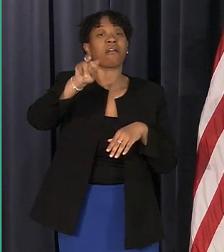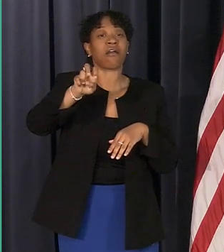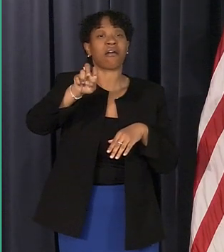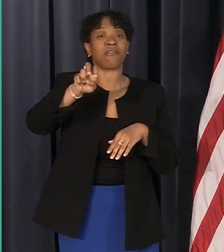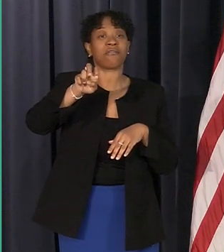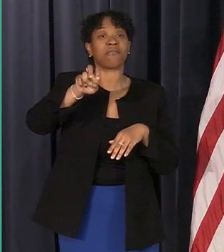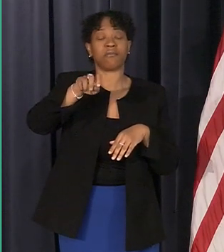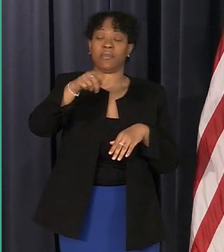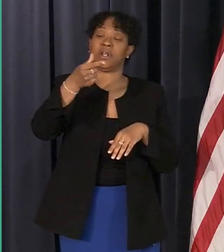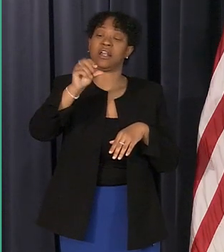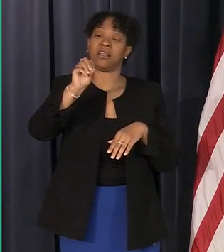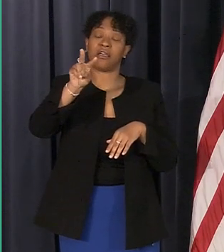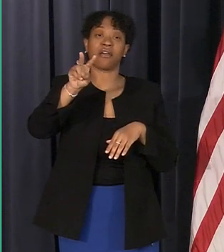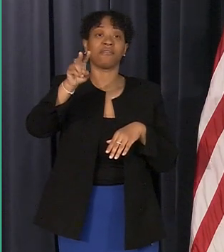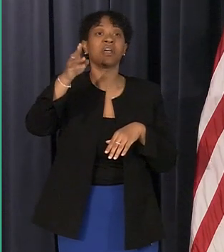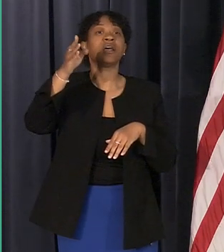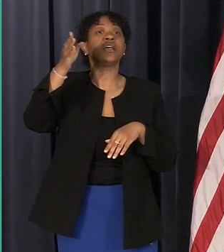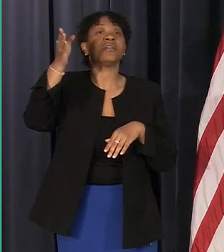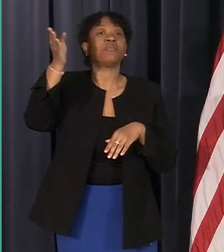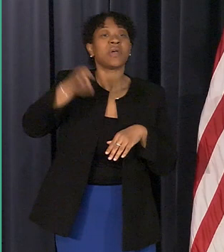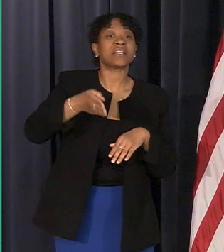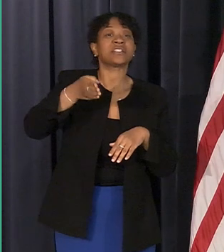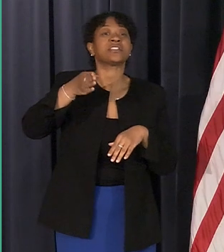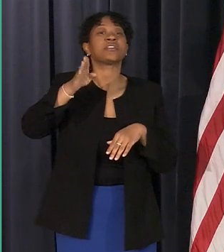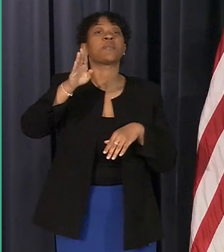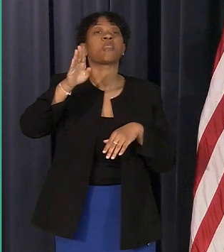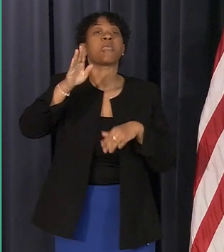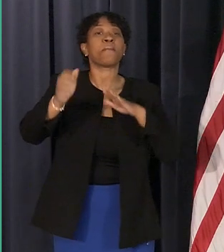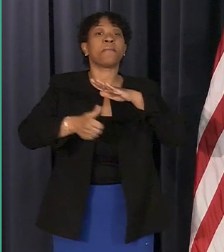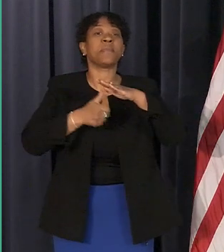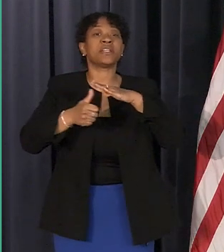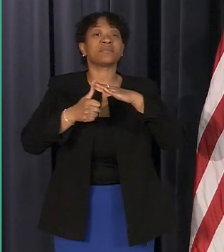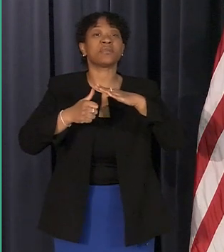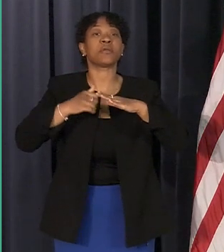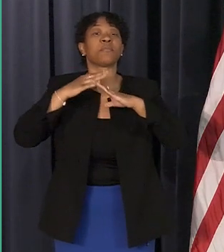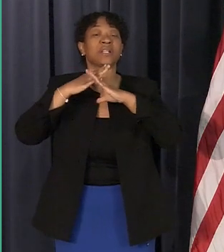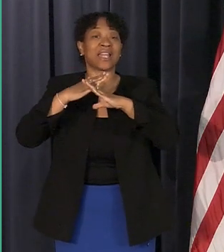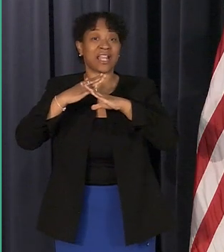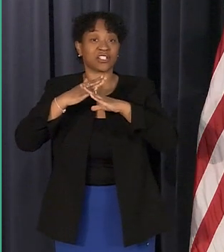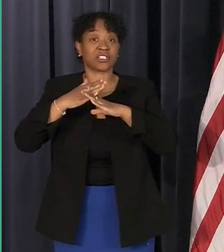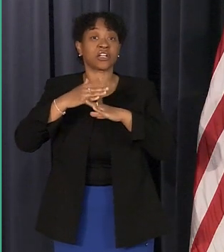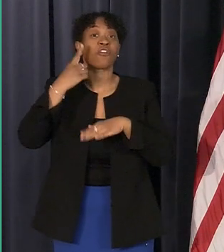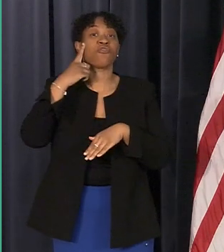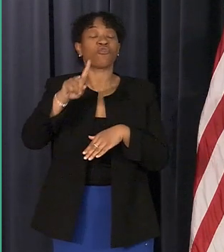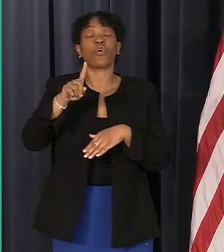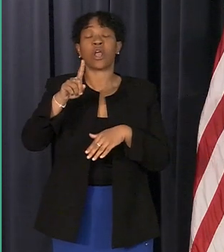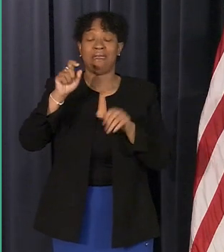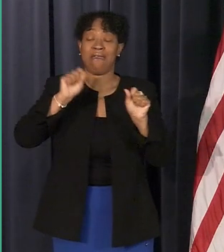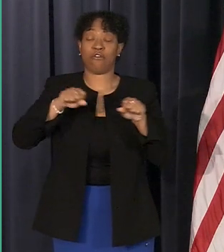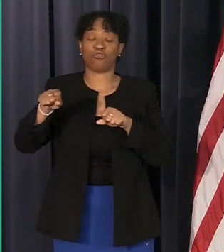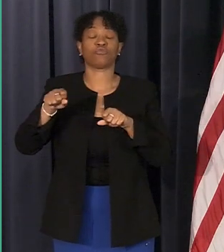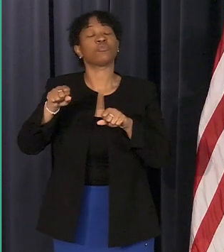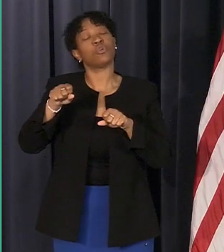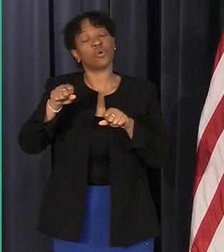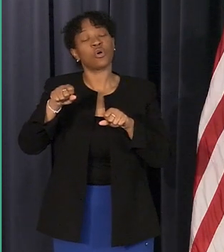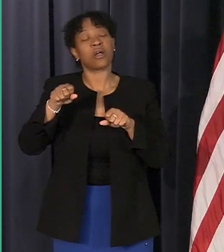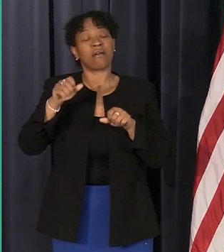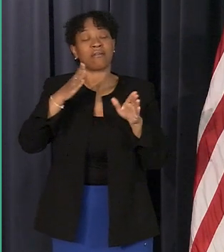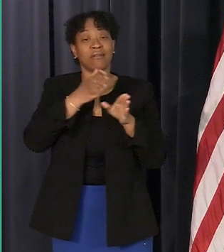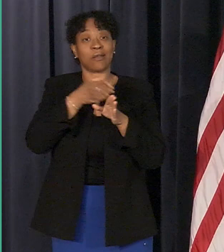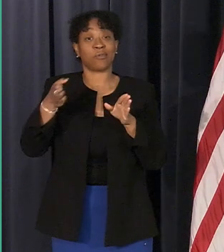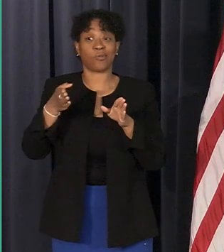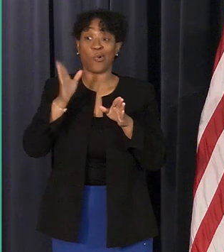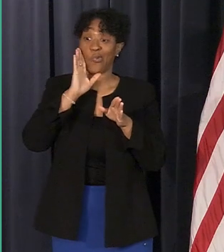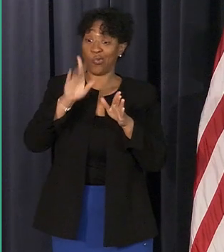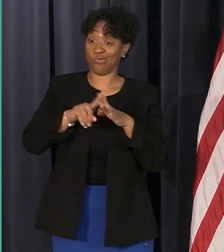for program information and eligible neighborhoods and that should be live uh at 1